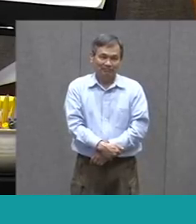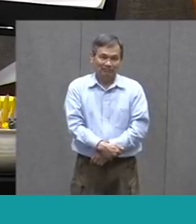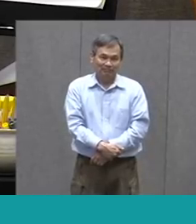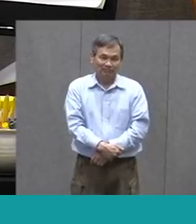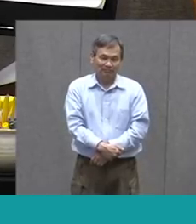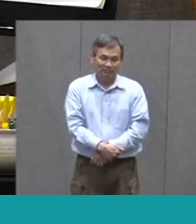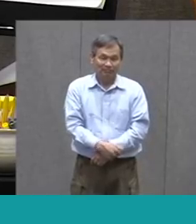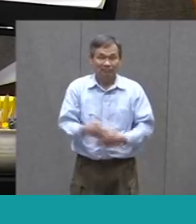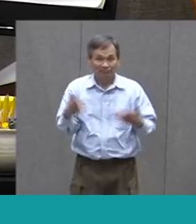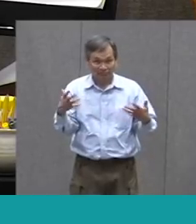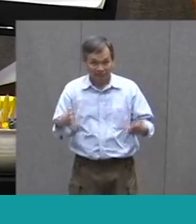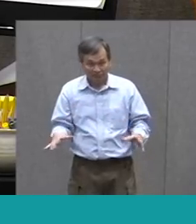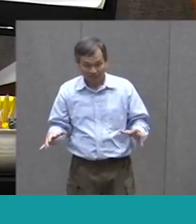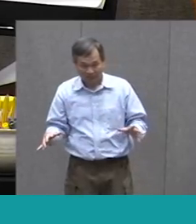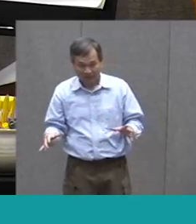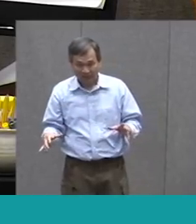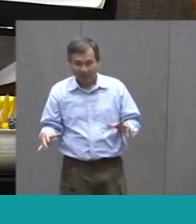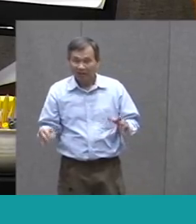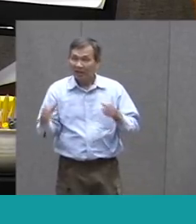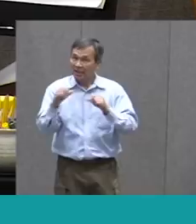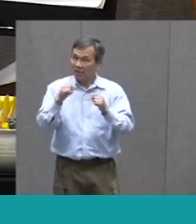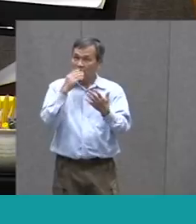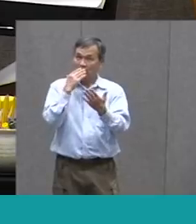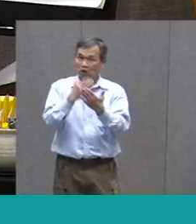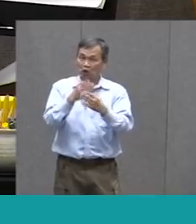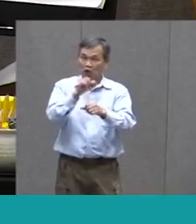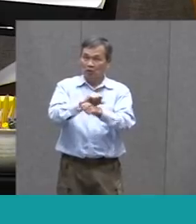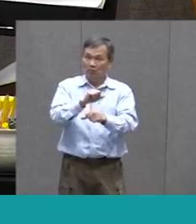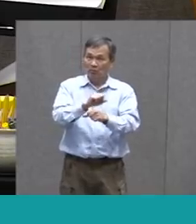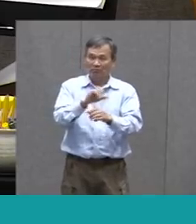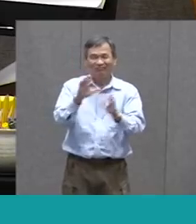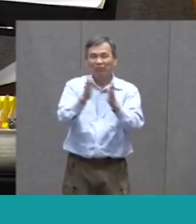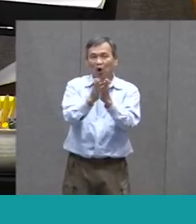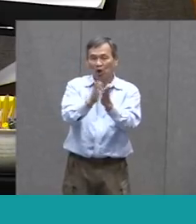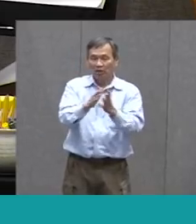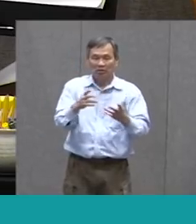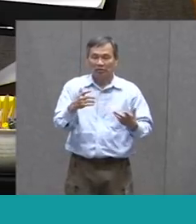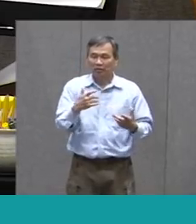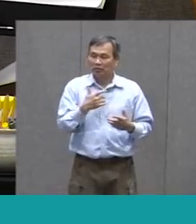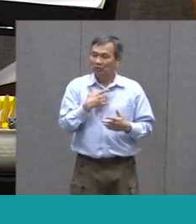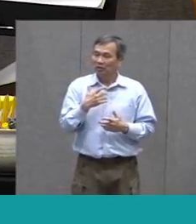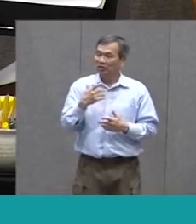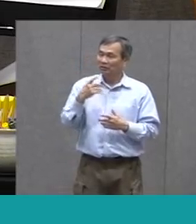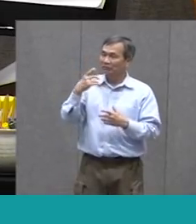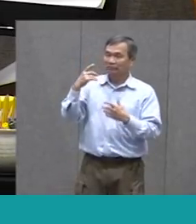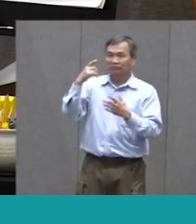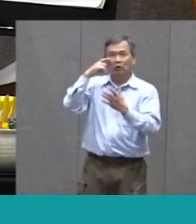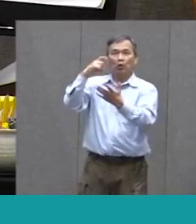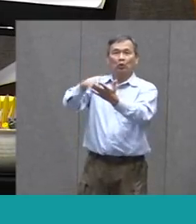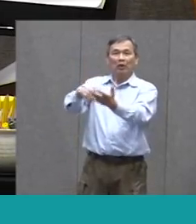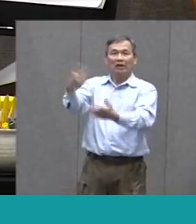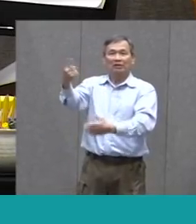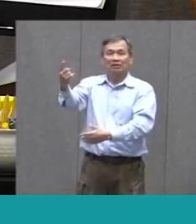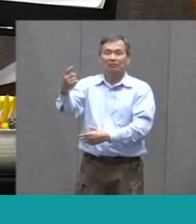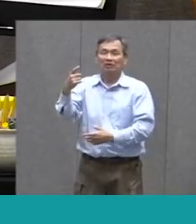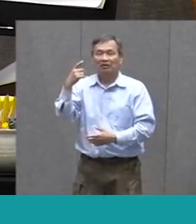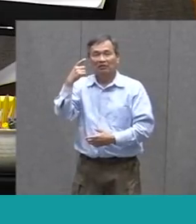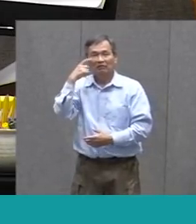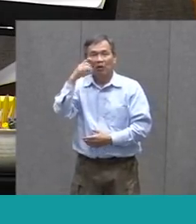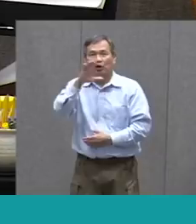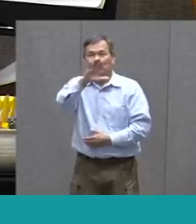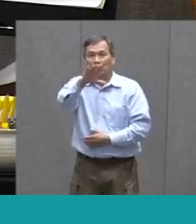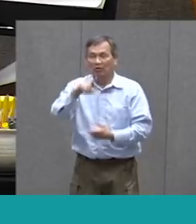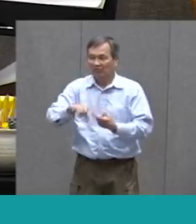And Then Like Any Good Book That We Have If You Want To Dedicate It To Someone You Can Dedicate It To Your Friends